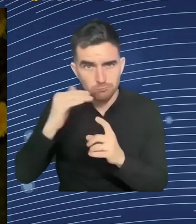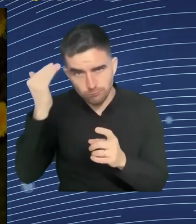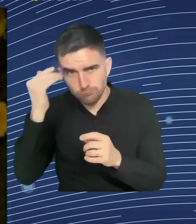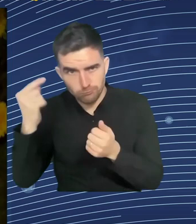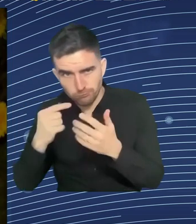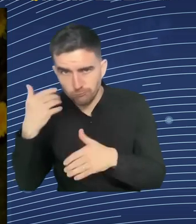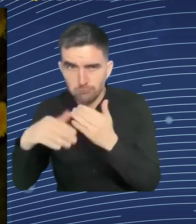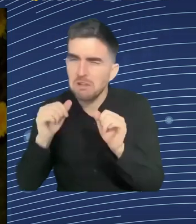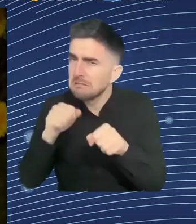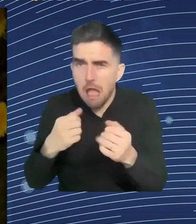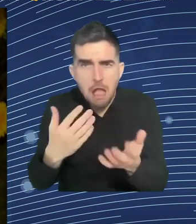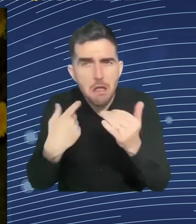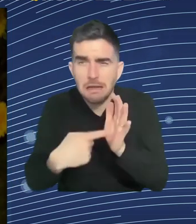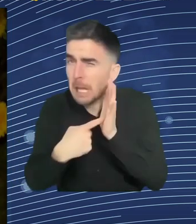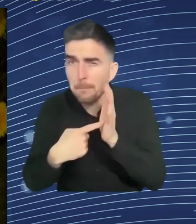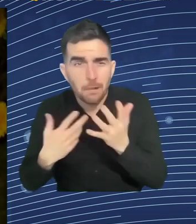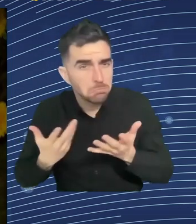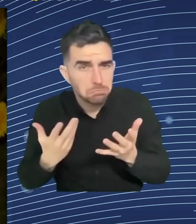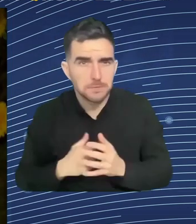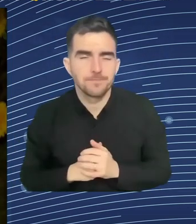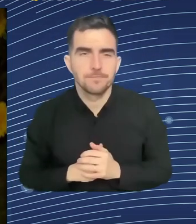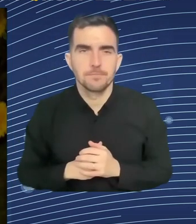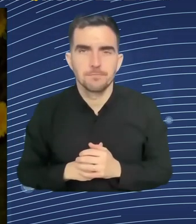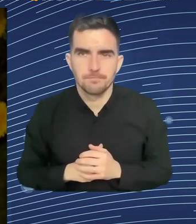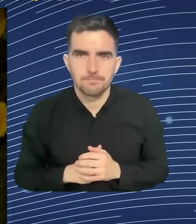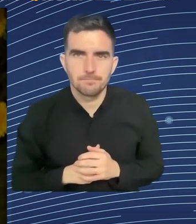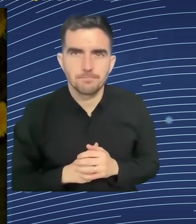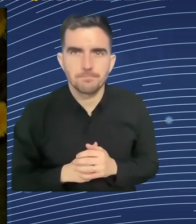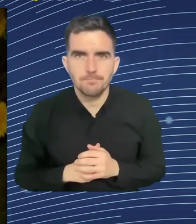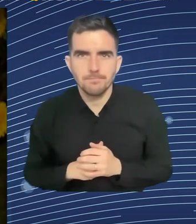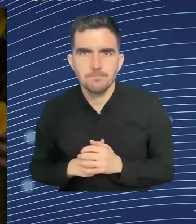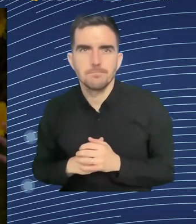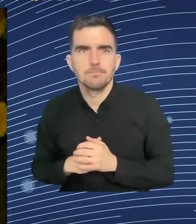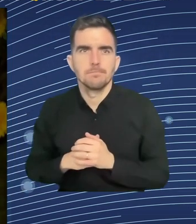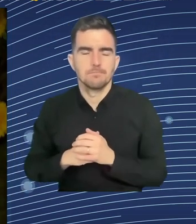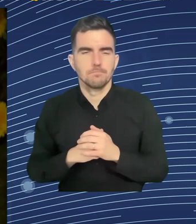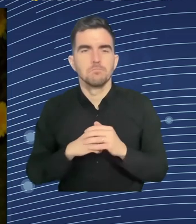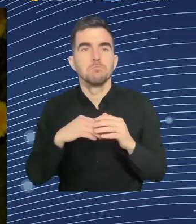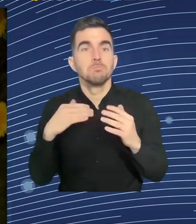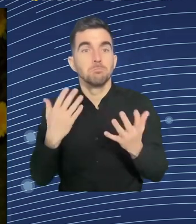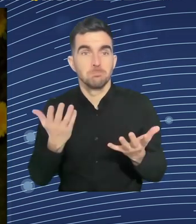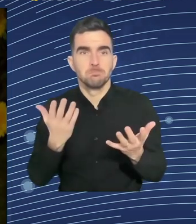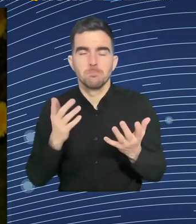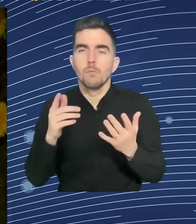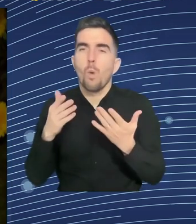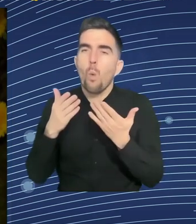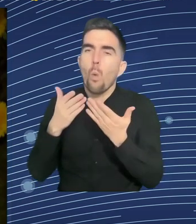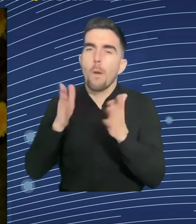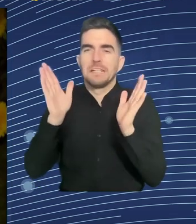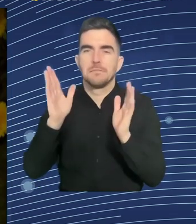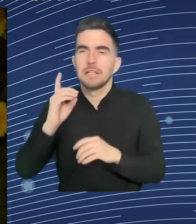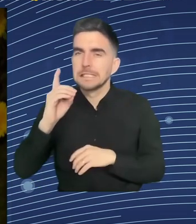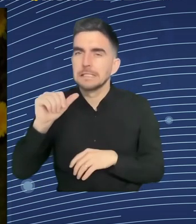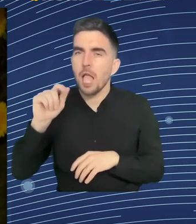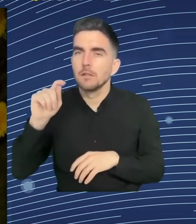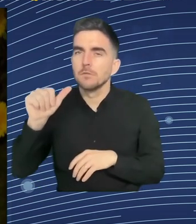every year, we publish Open Data Challenges based on concrete data from... Hold on. What does Open Data Challenge mean? Open Data